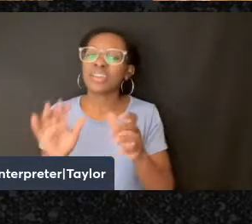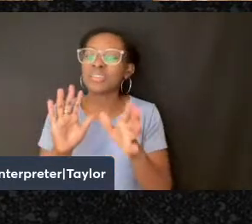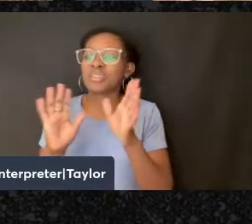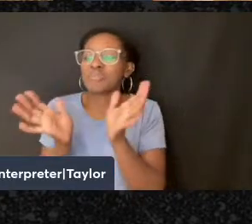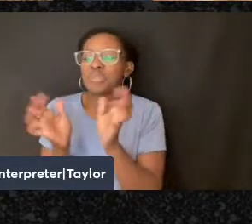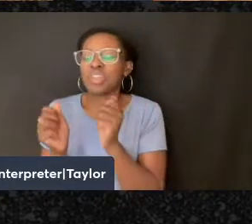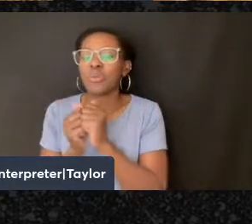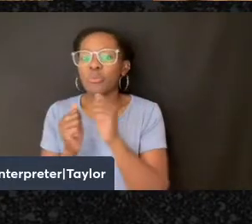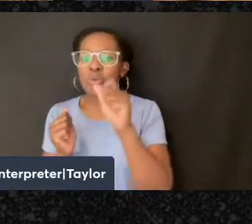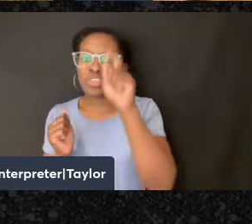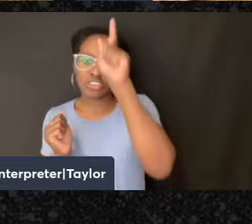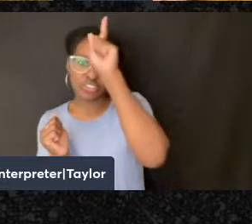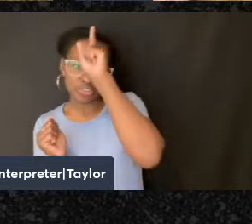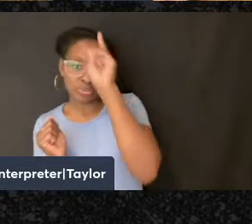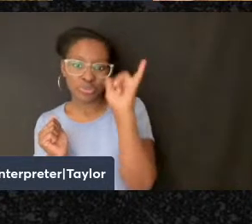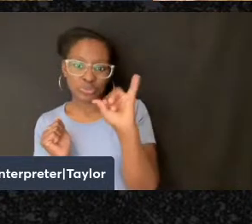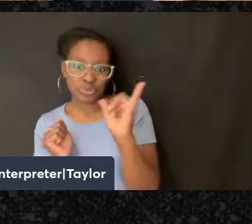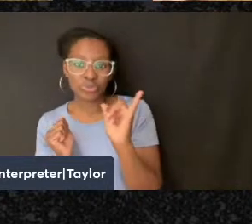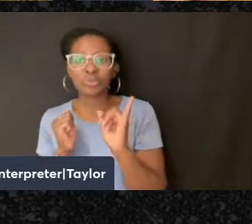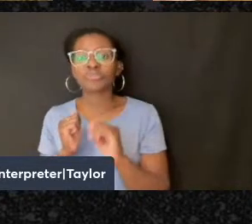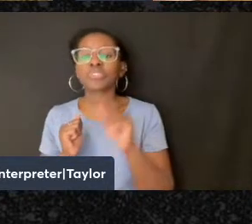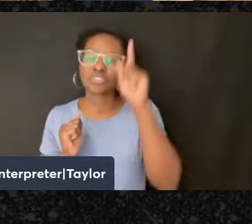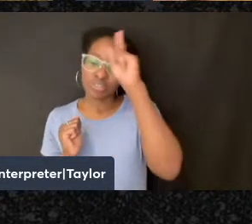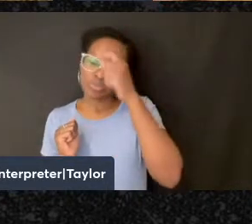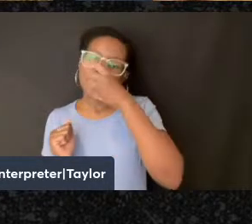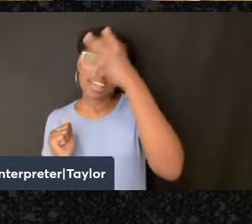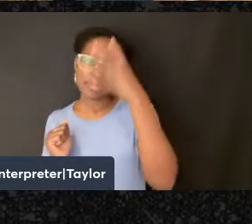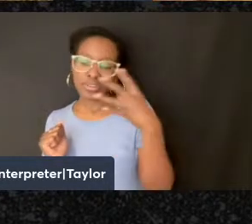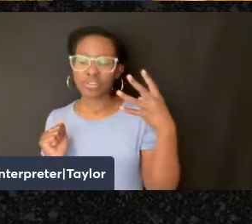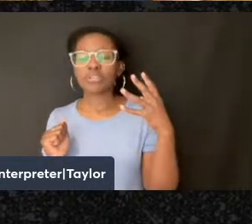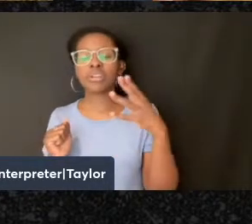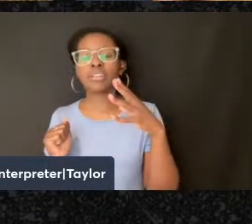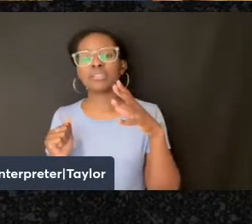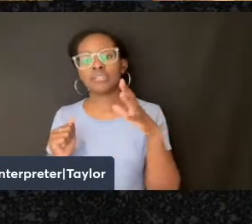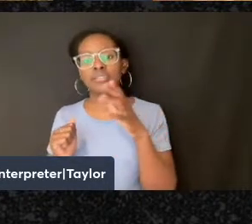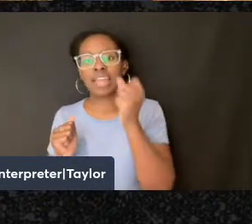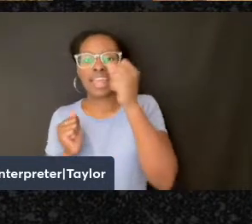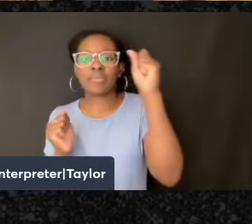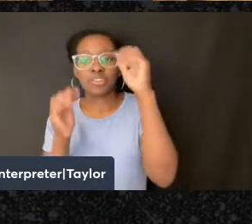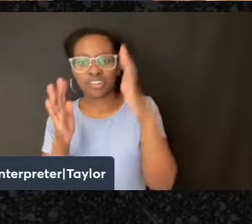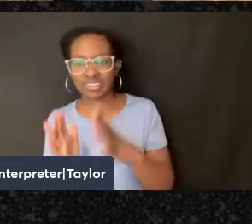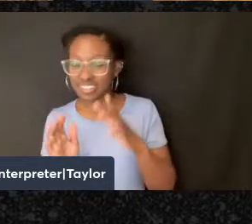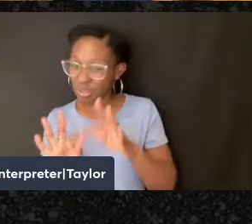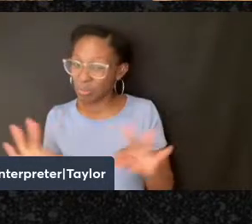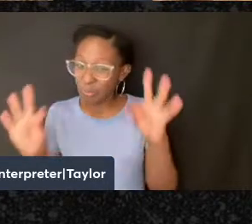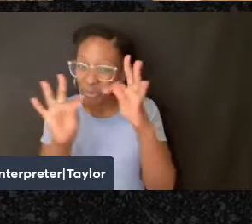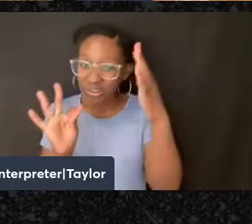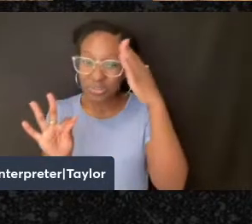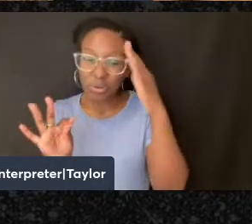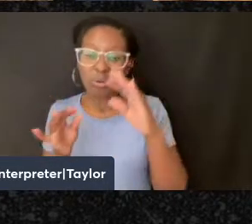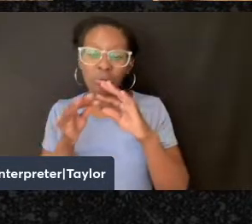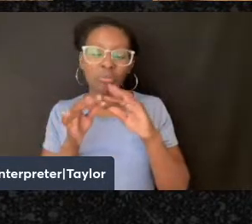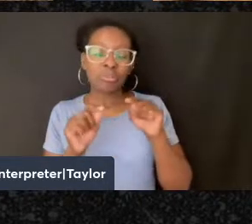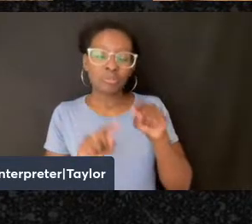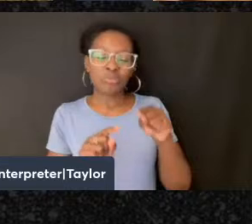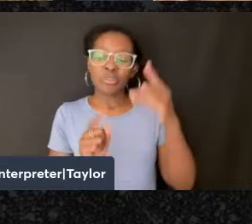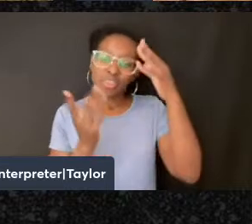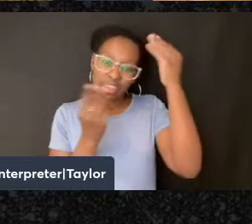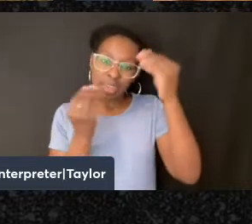language, German immigrant anarchists, which is really key in Chicago around Haymarket and also